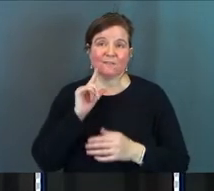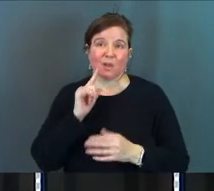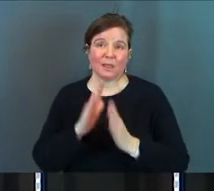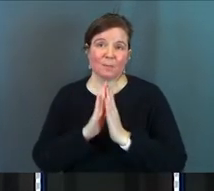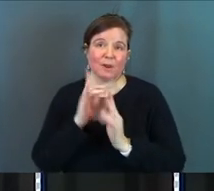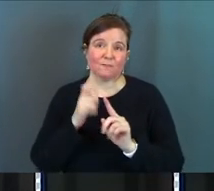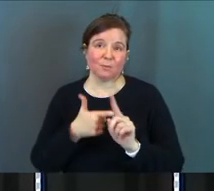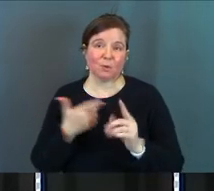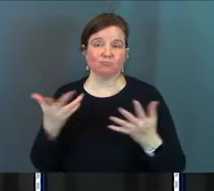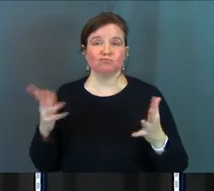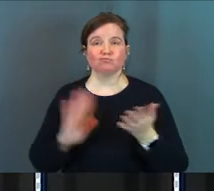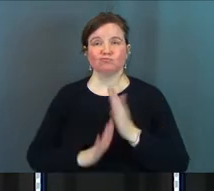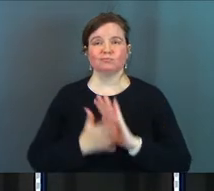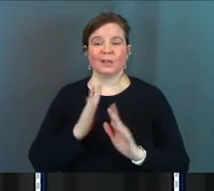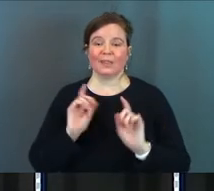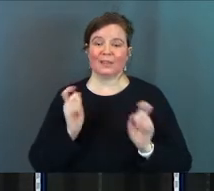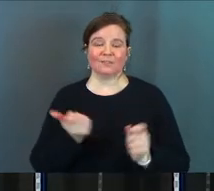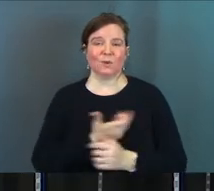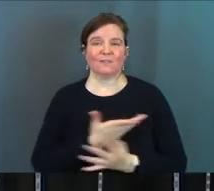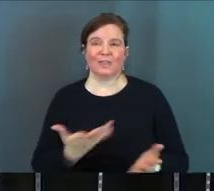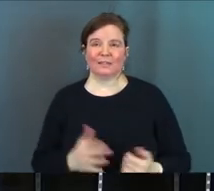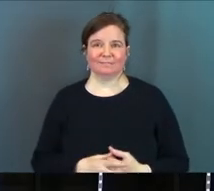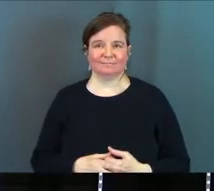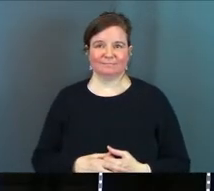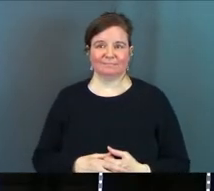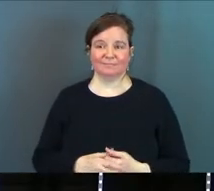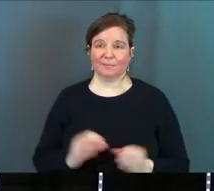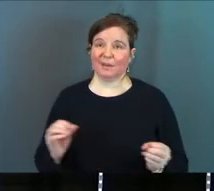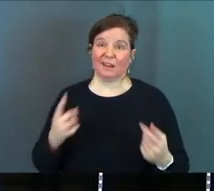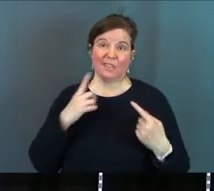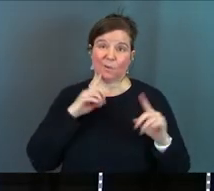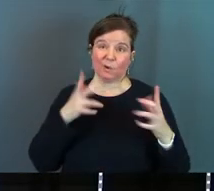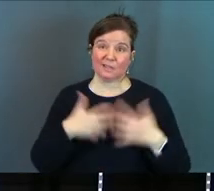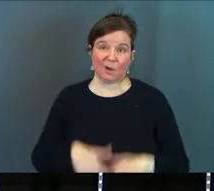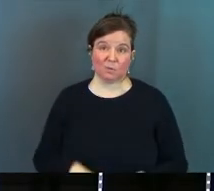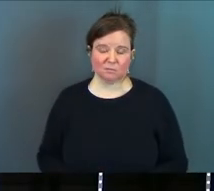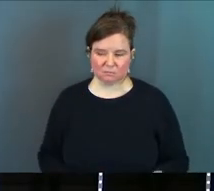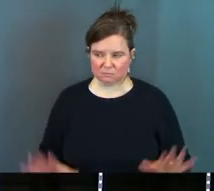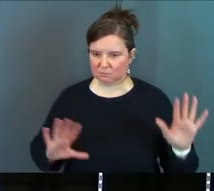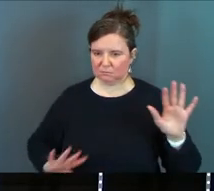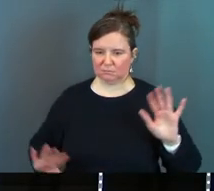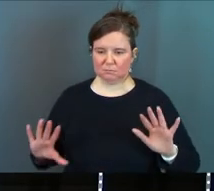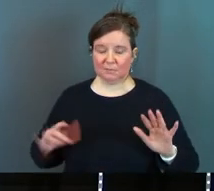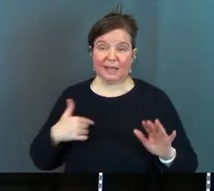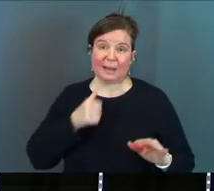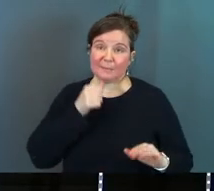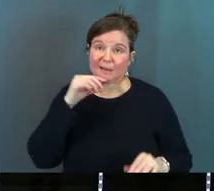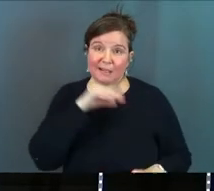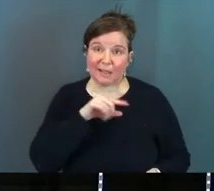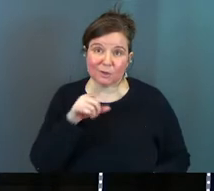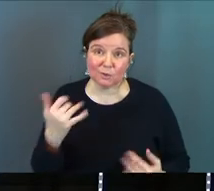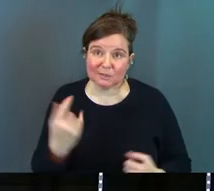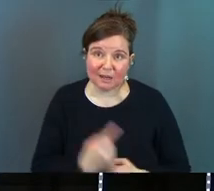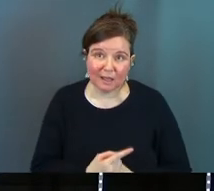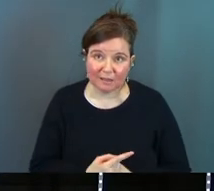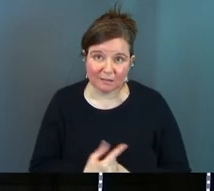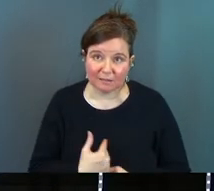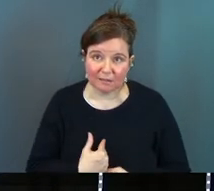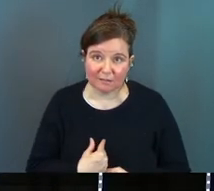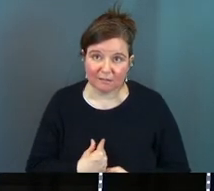a little prayer from you and then he was going to give you everything and none of that worked out and I'm not going to lie to you today